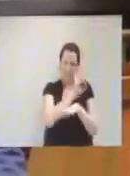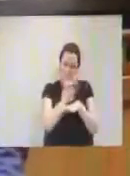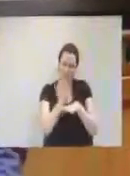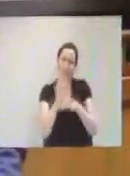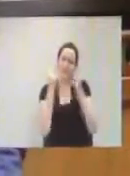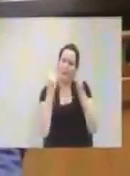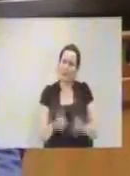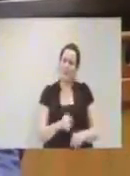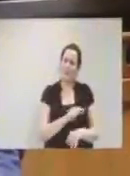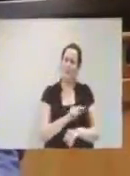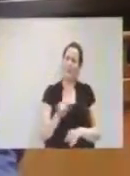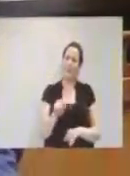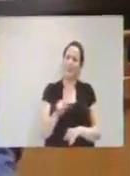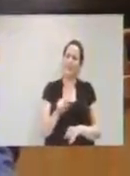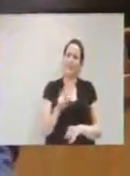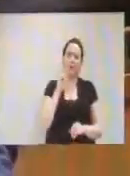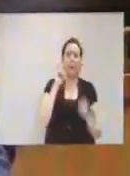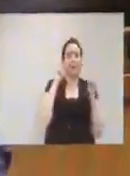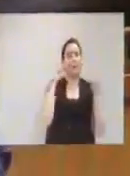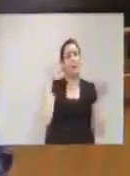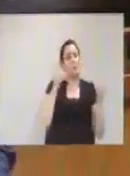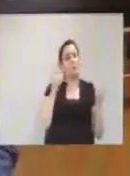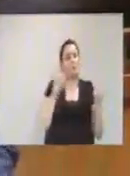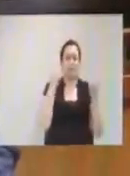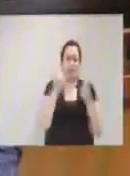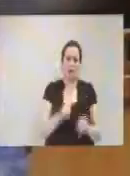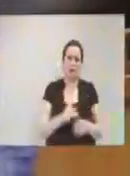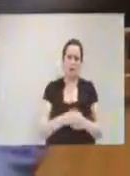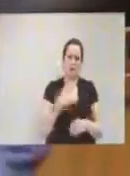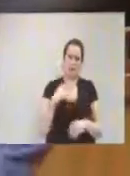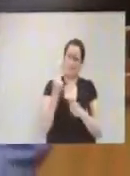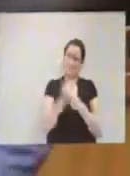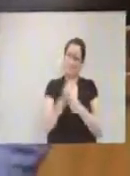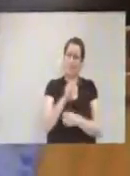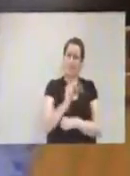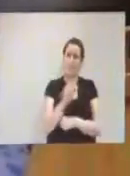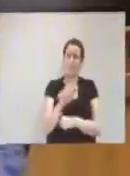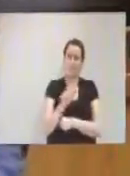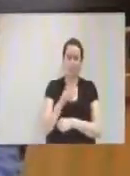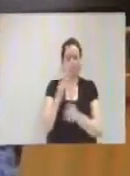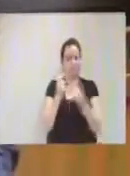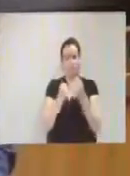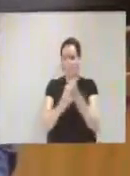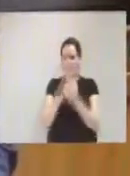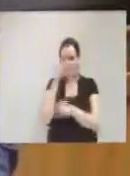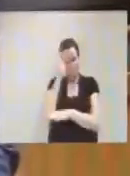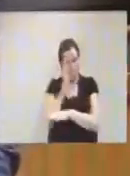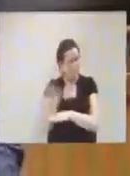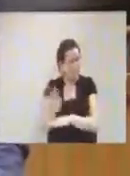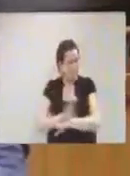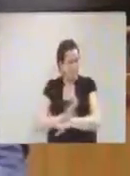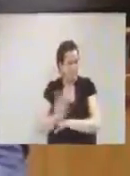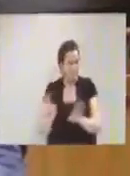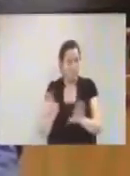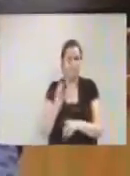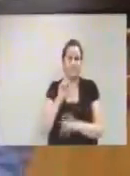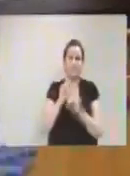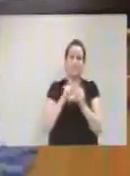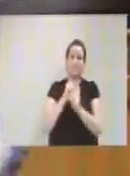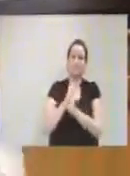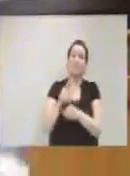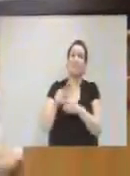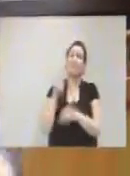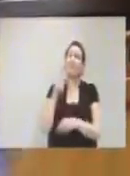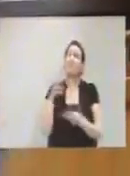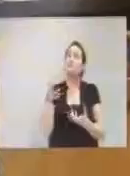We do not support the plan, we do not support the bill, and instead of waiting to vote next year, we will be